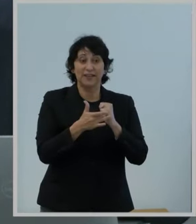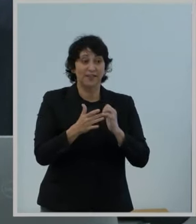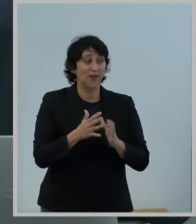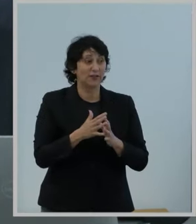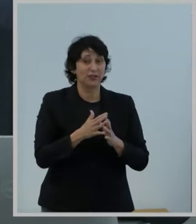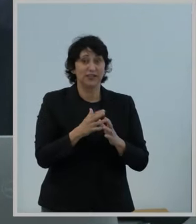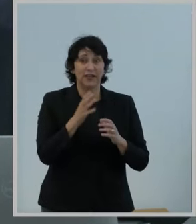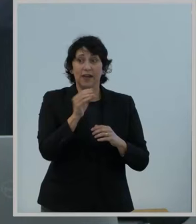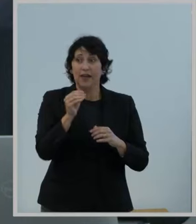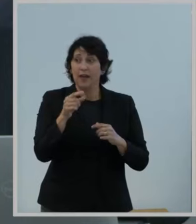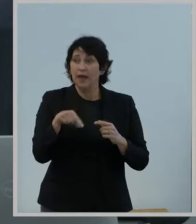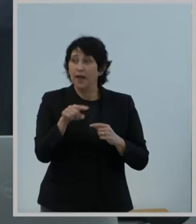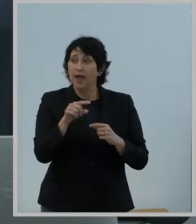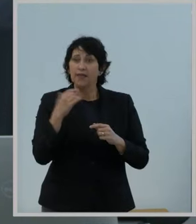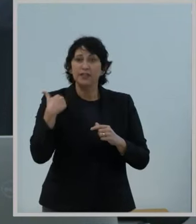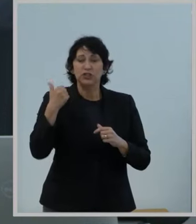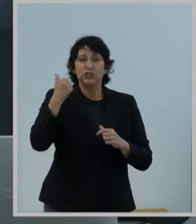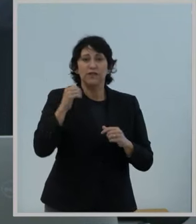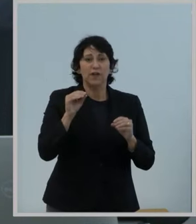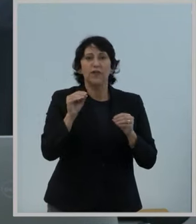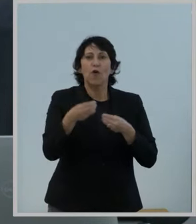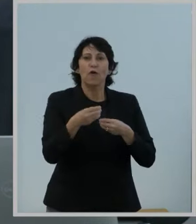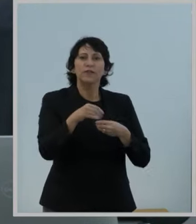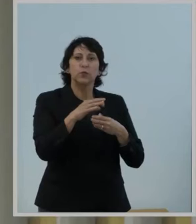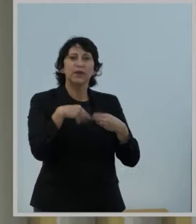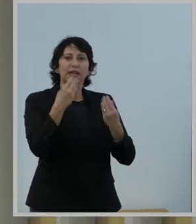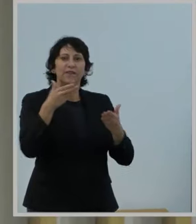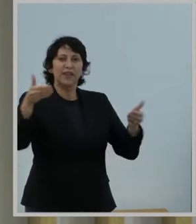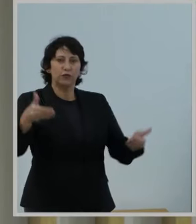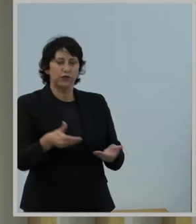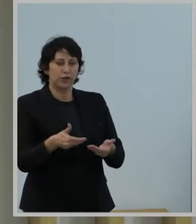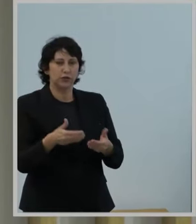and Ron Rapazi, Chief of the Office, will give the introduction.